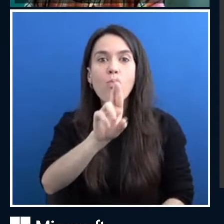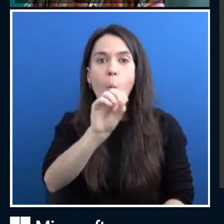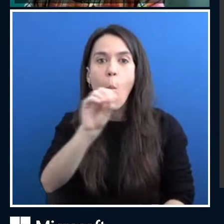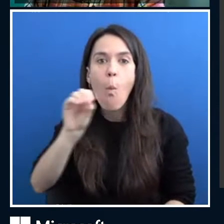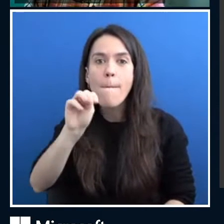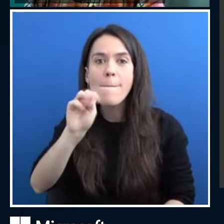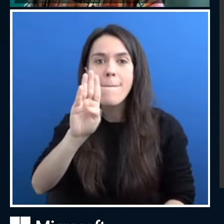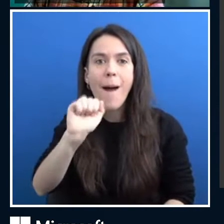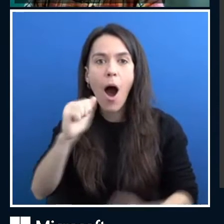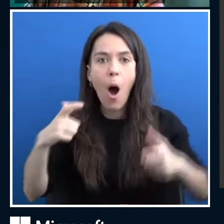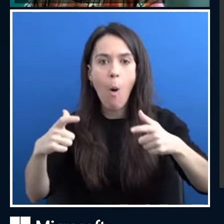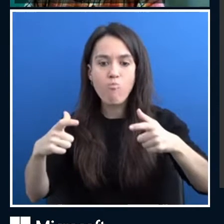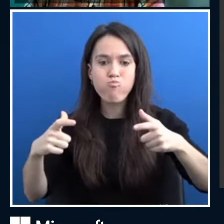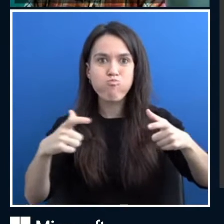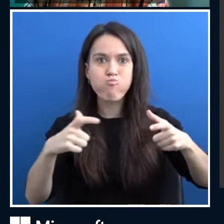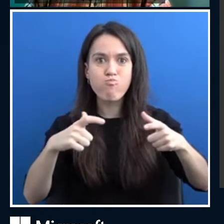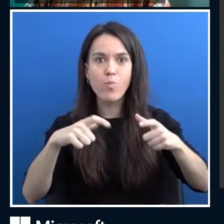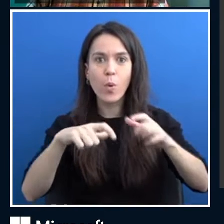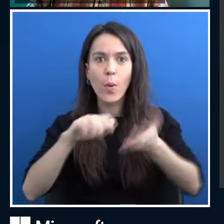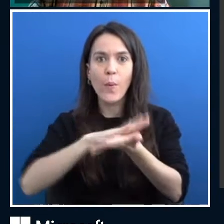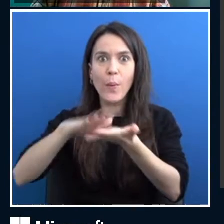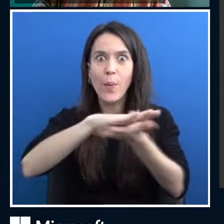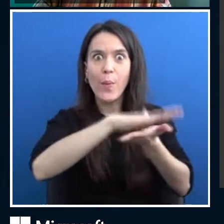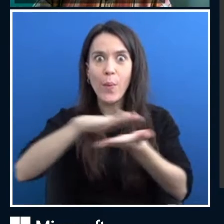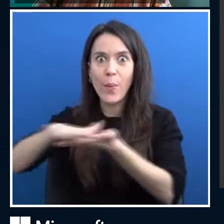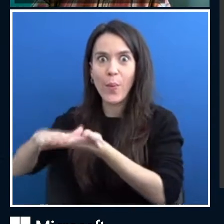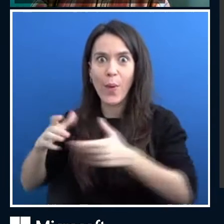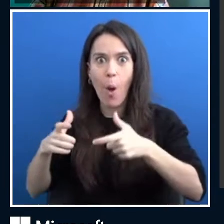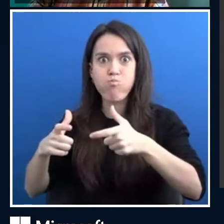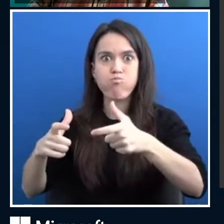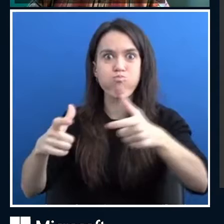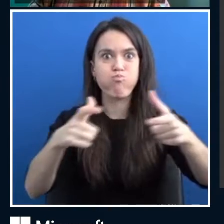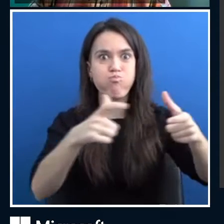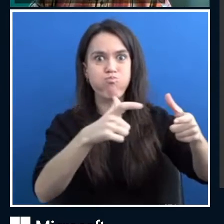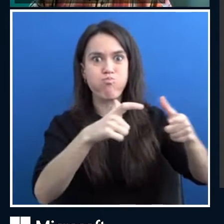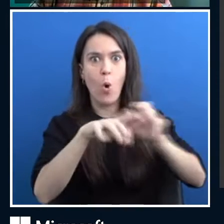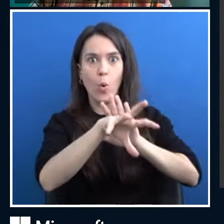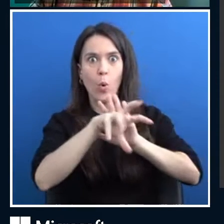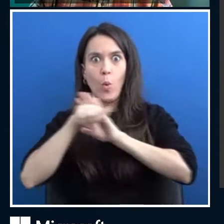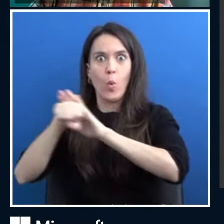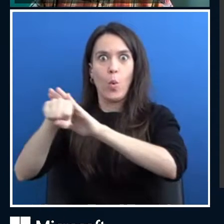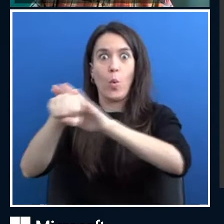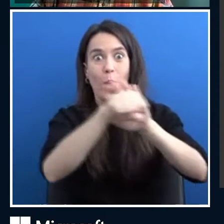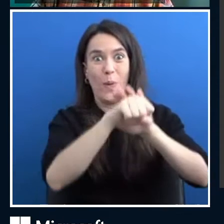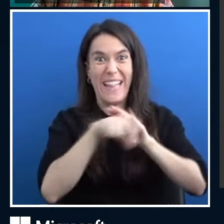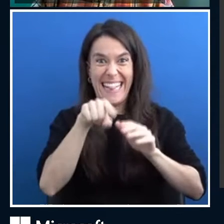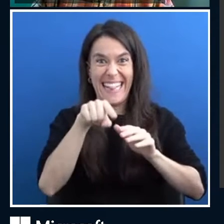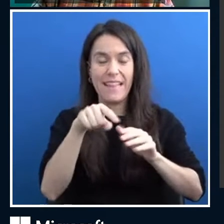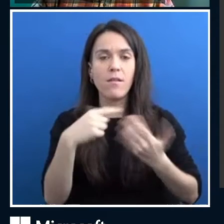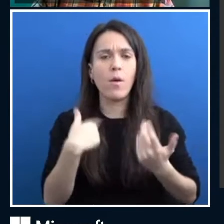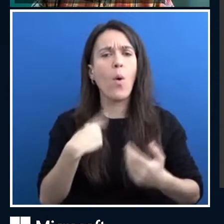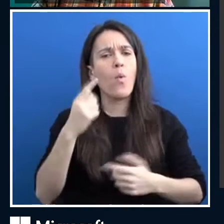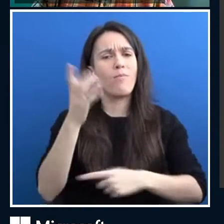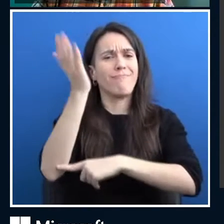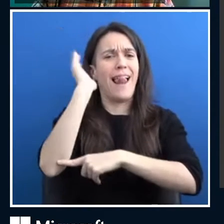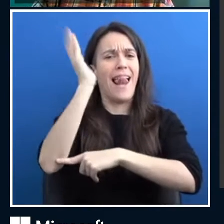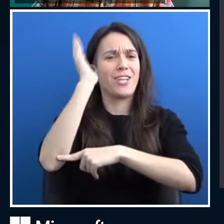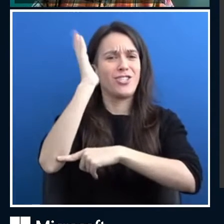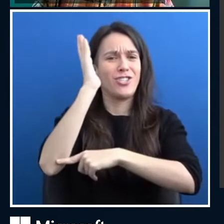robot is a fascinating one. In one of my lectures around robotics, when I was at university,